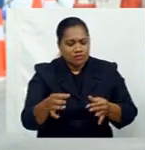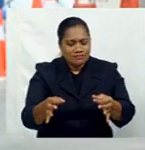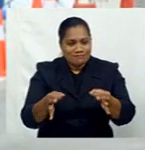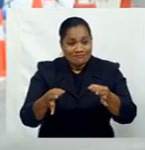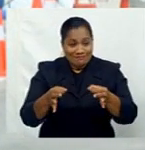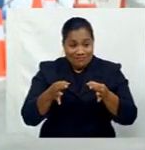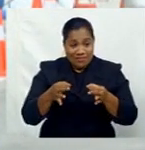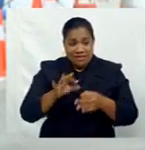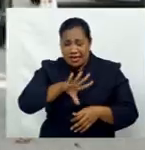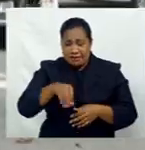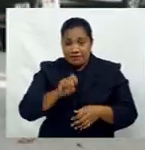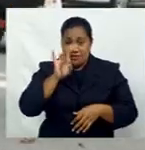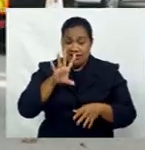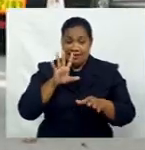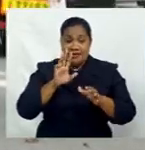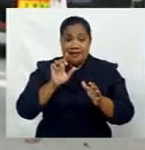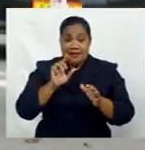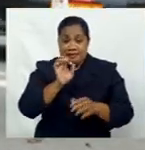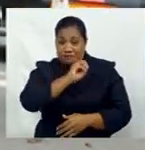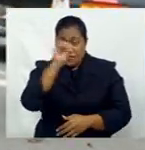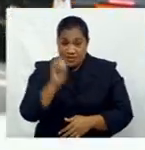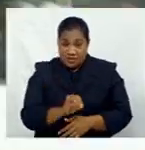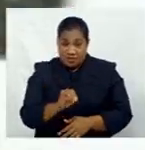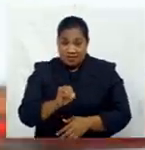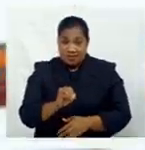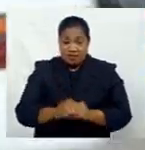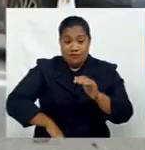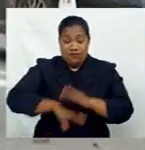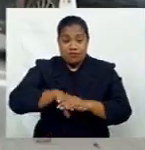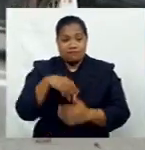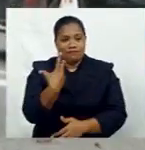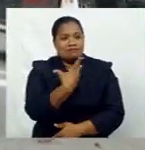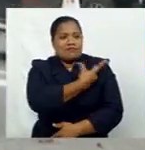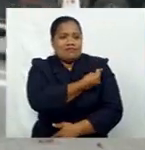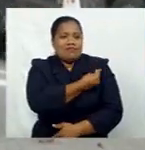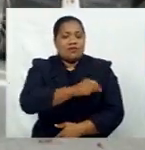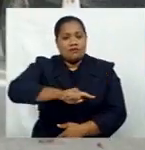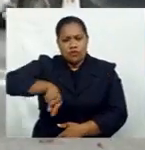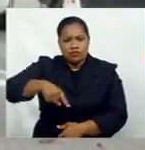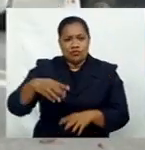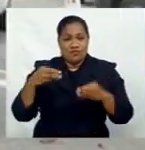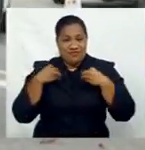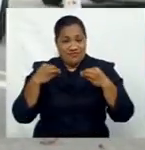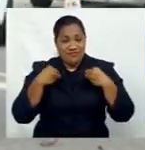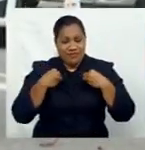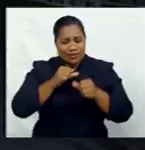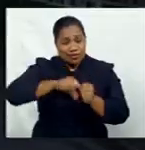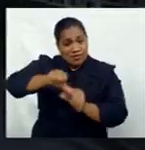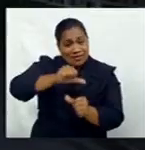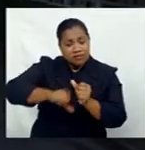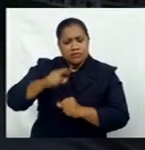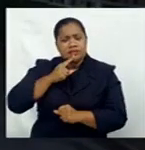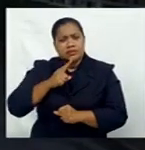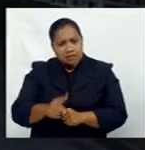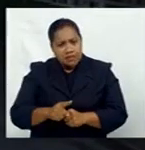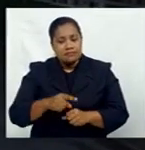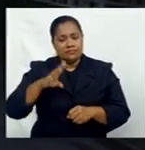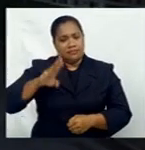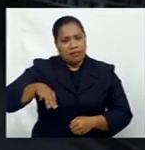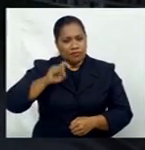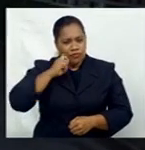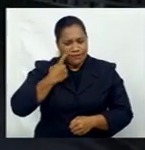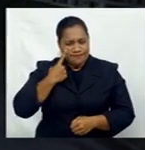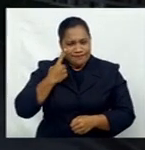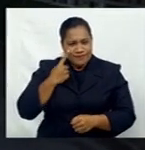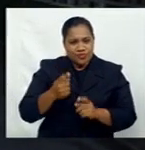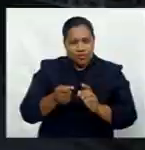every 10 percent progression rate for full vaccination. The Suba Retailers Association says members will review these changes